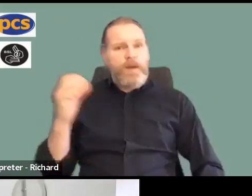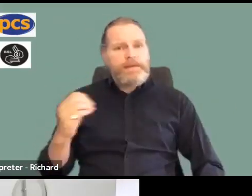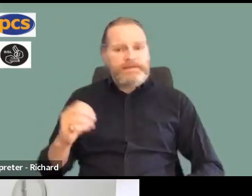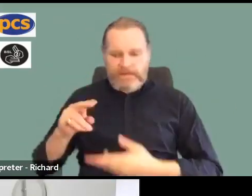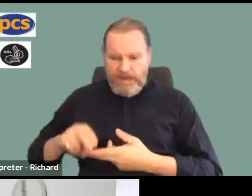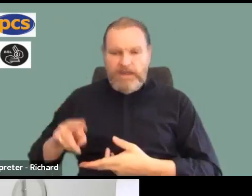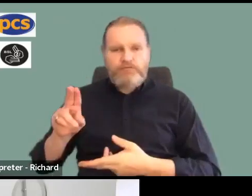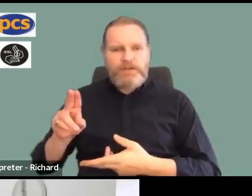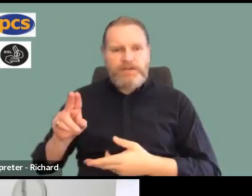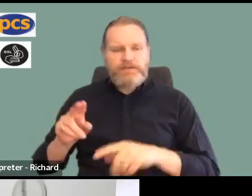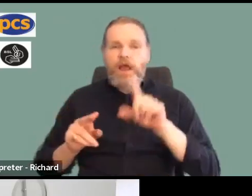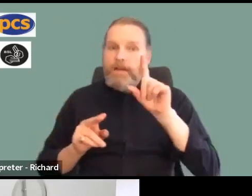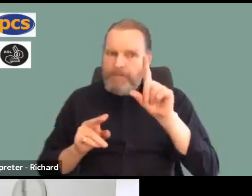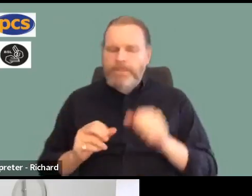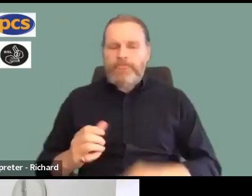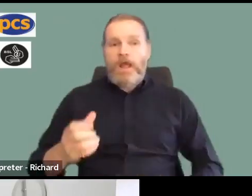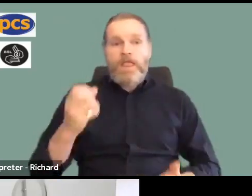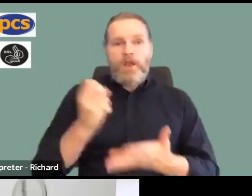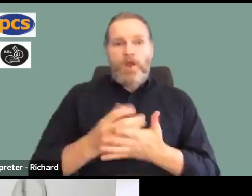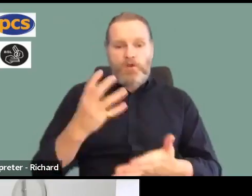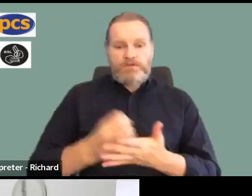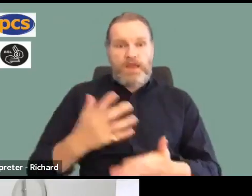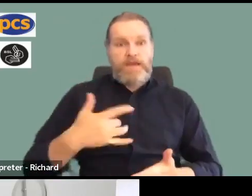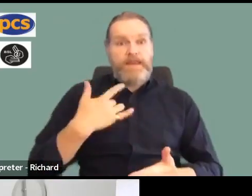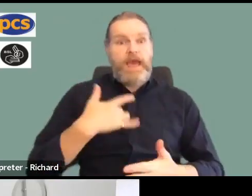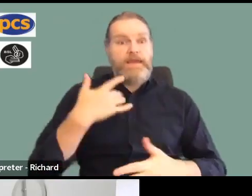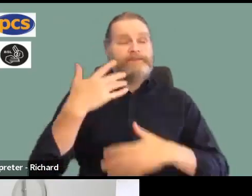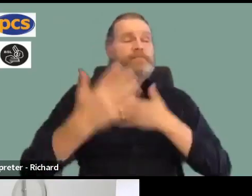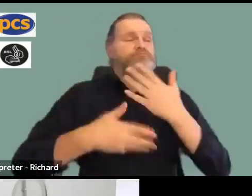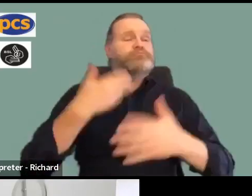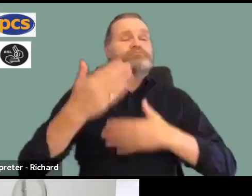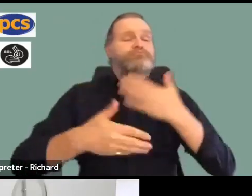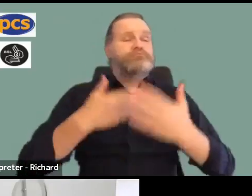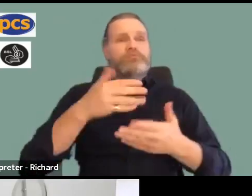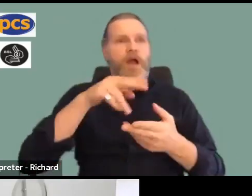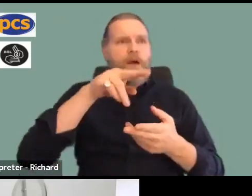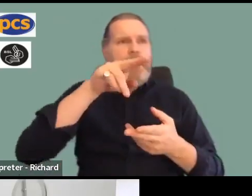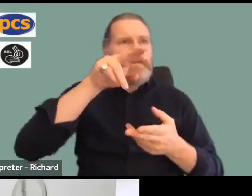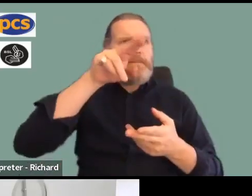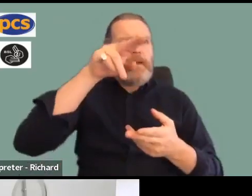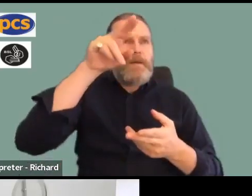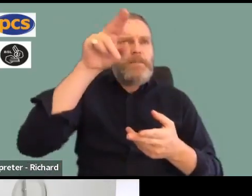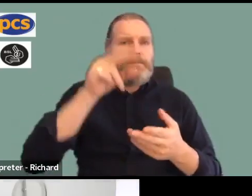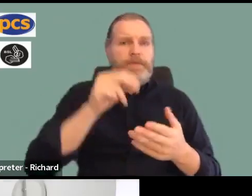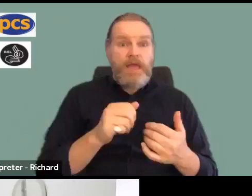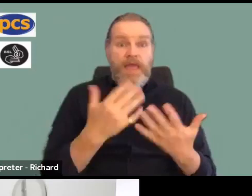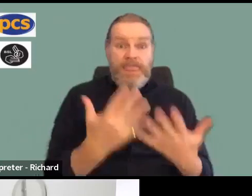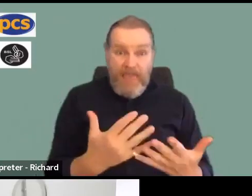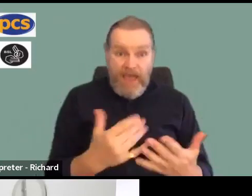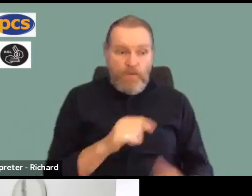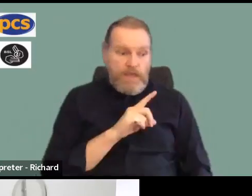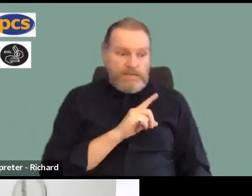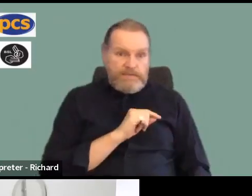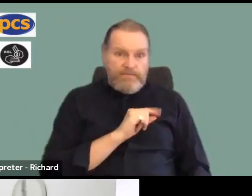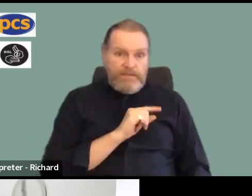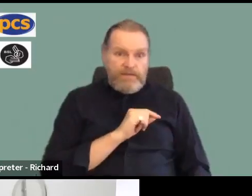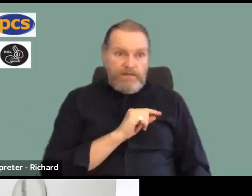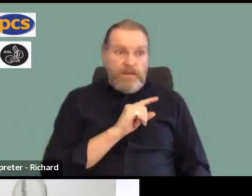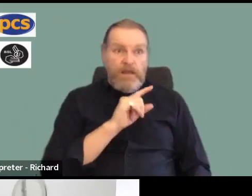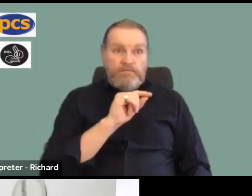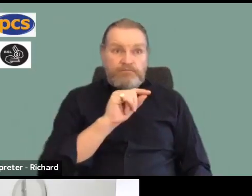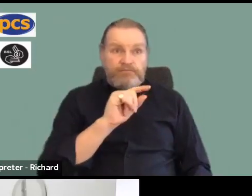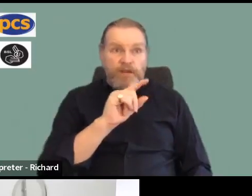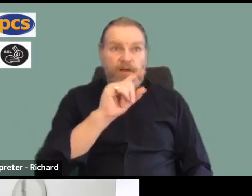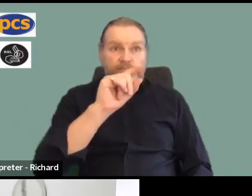indicative ballot when inflation was running at 7 percent. It is now running at close to 11 percent and forecasted to go higher.